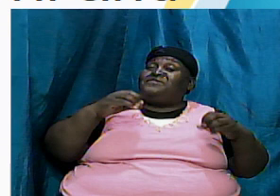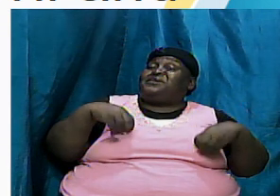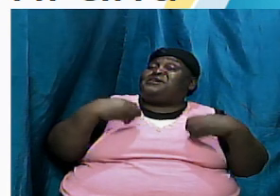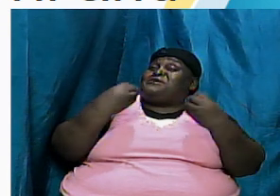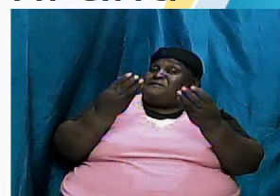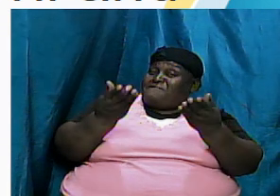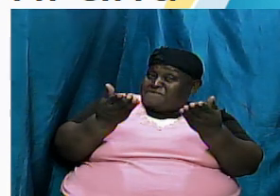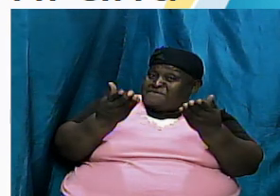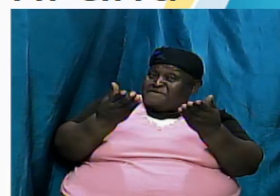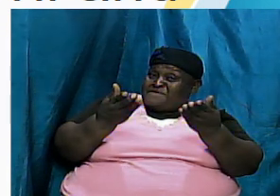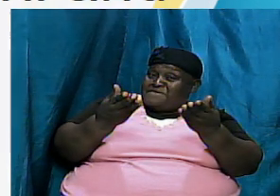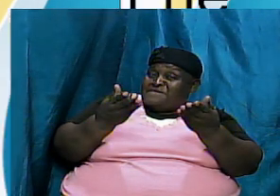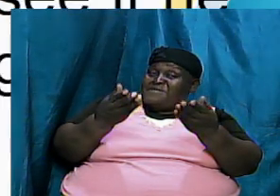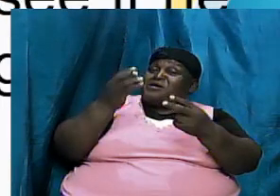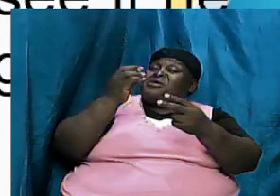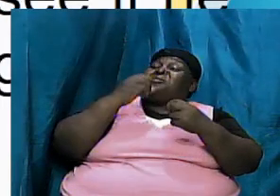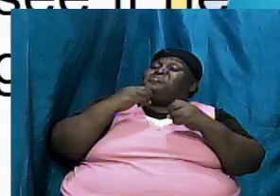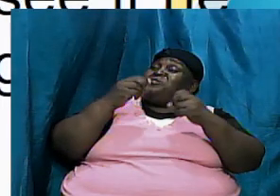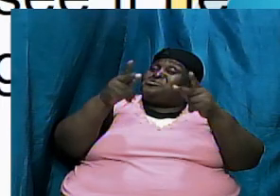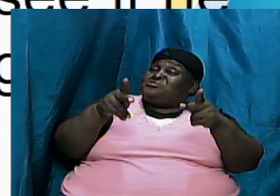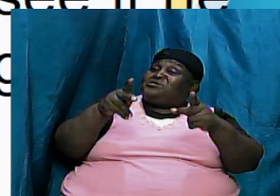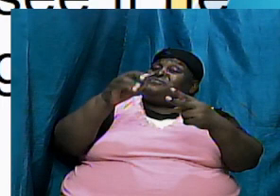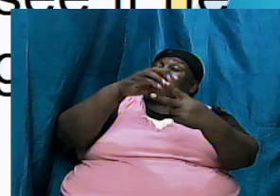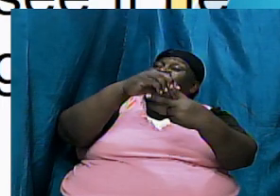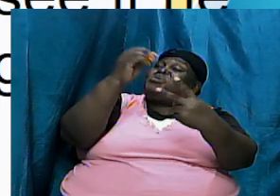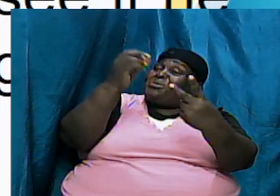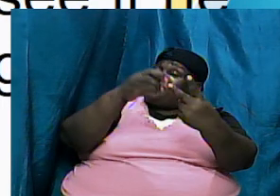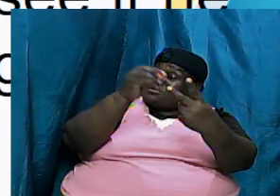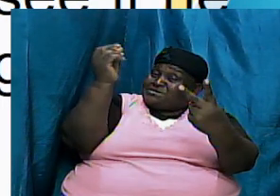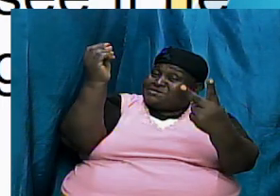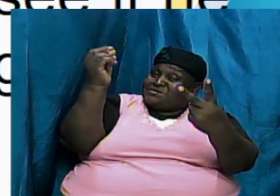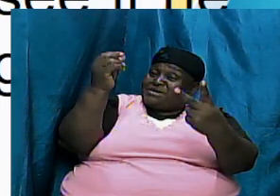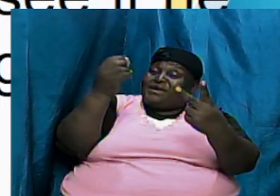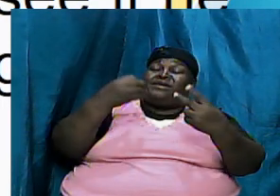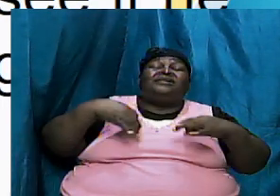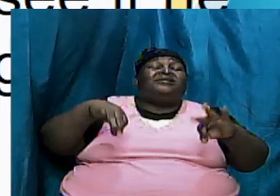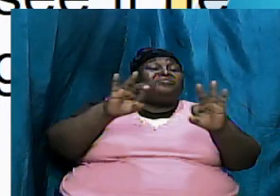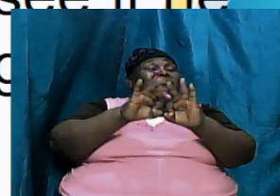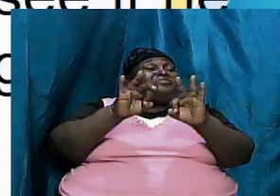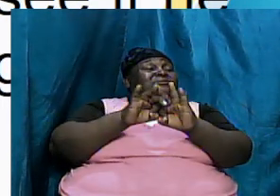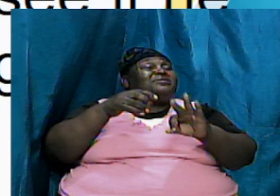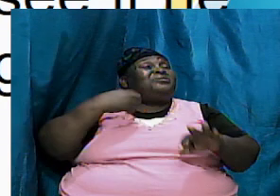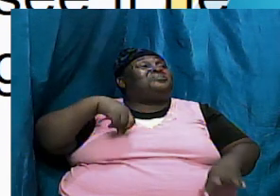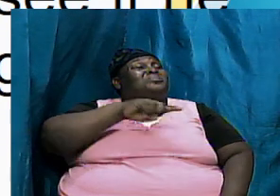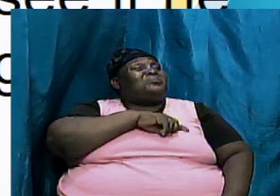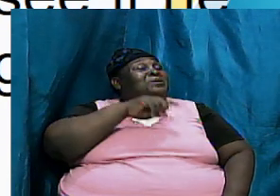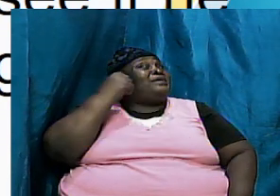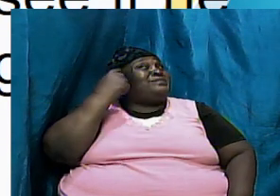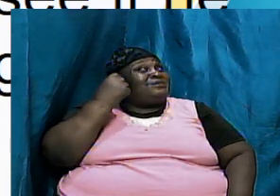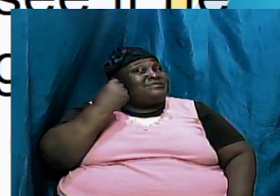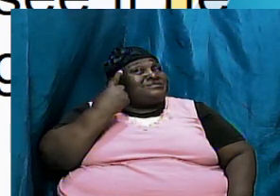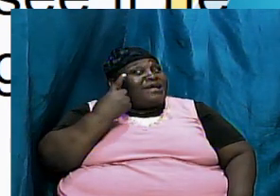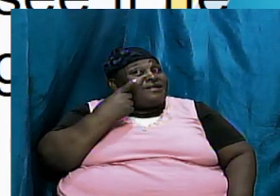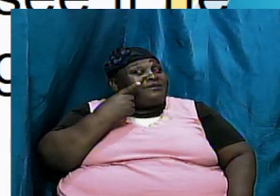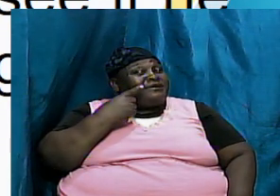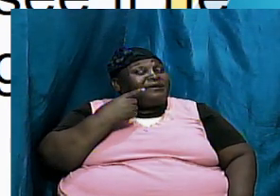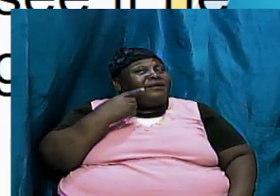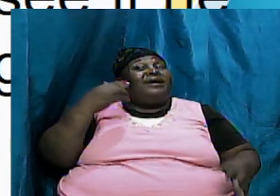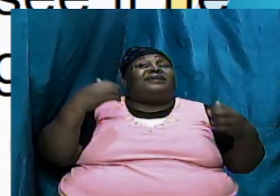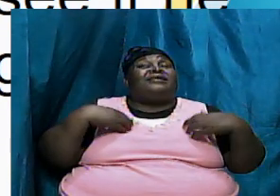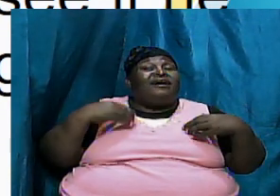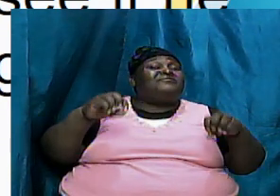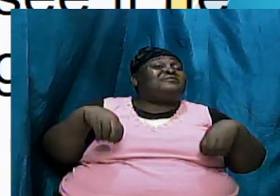of choice and it is important that we understand that and having been